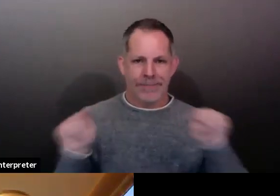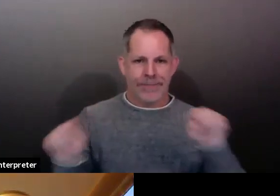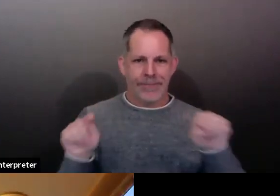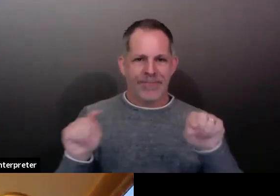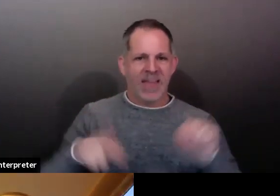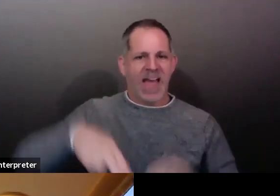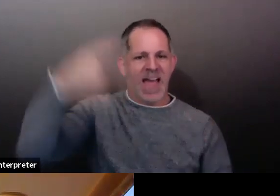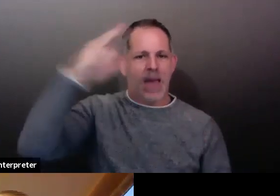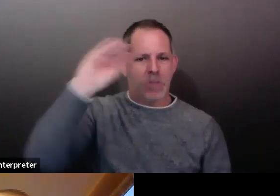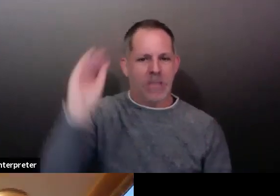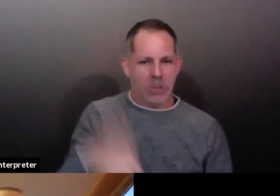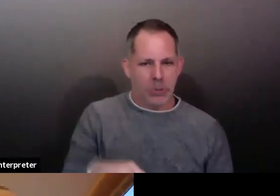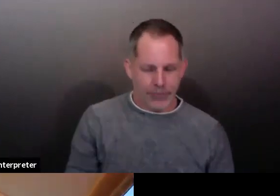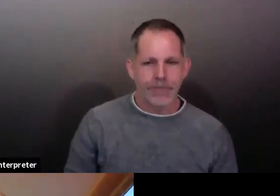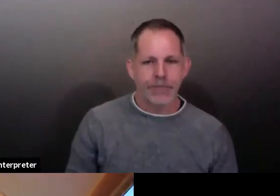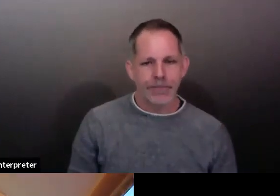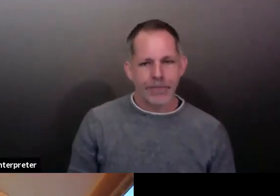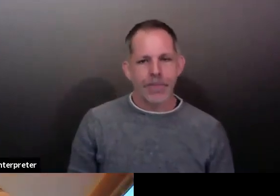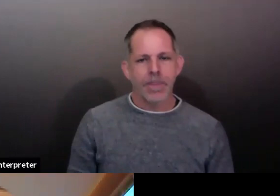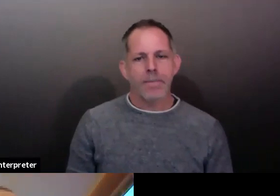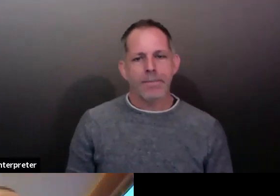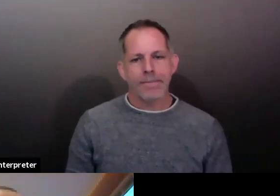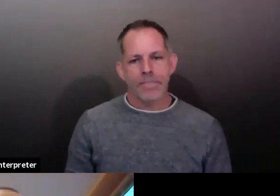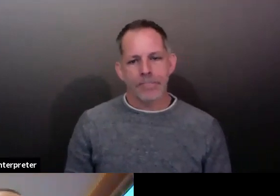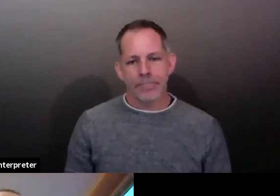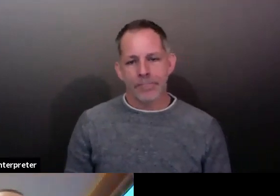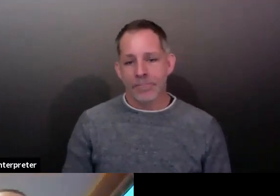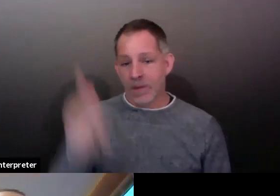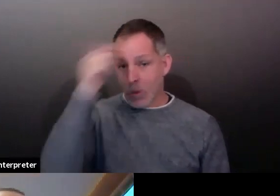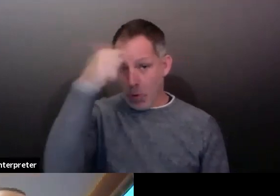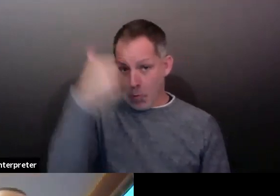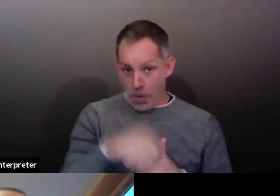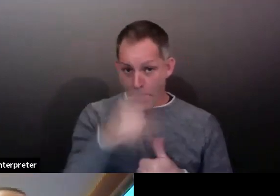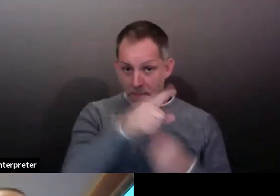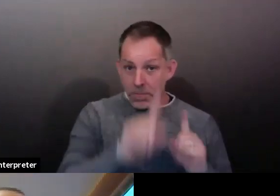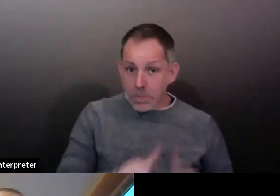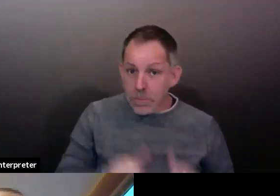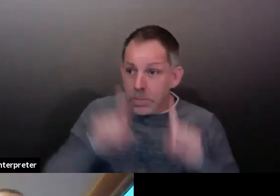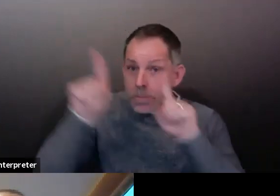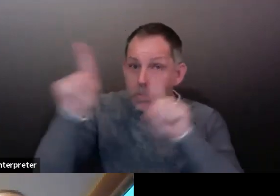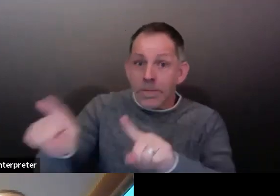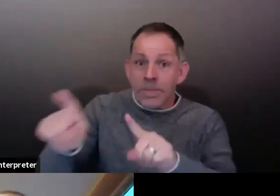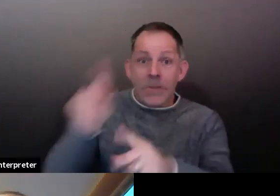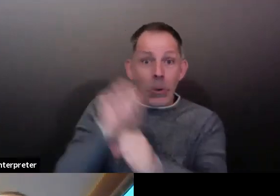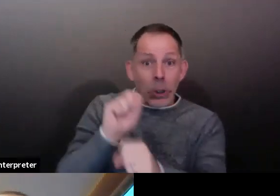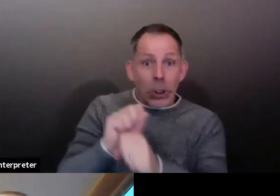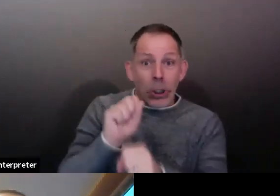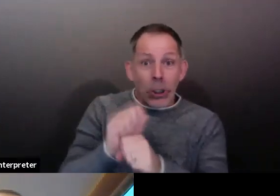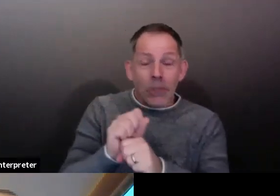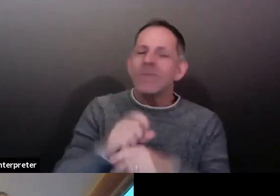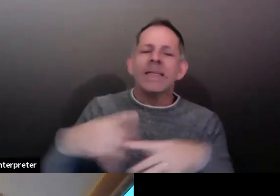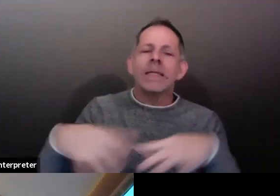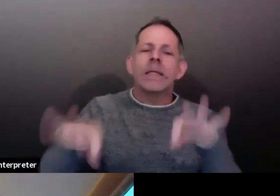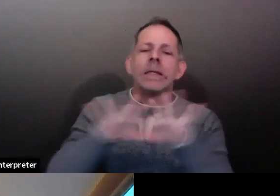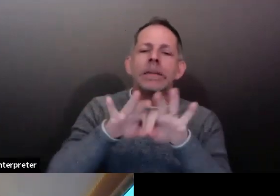speaks to us when we're in the workplace, when we're out in social gatherings, is to wear those face coverings.